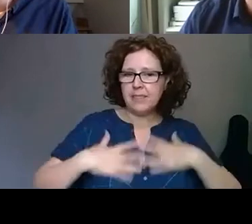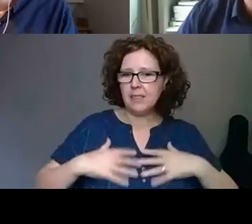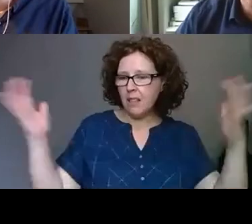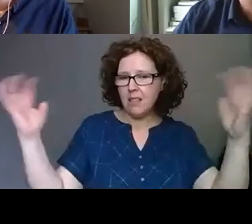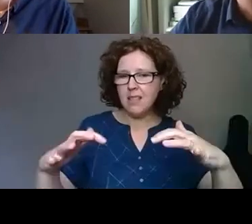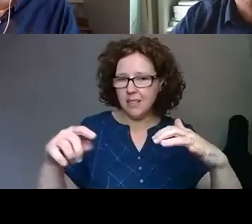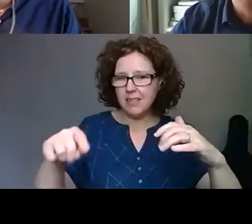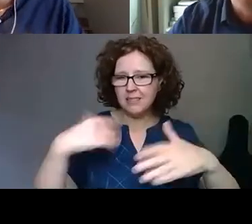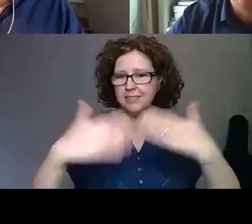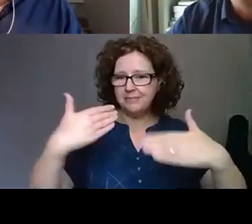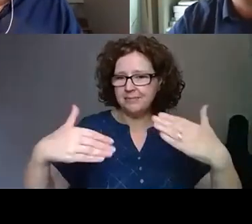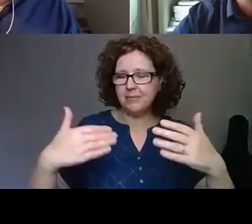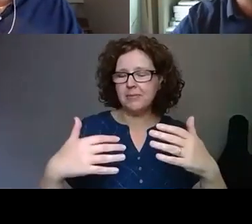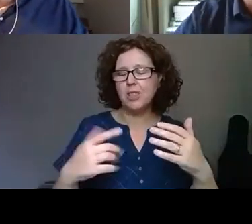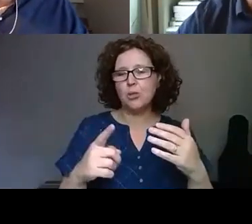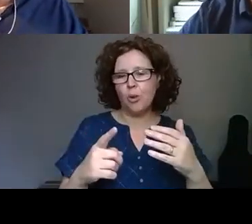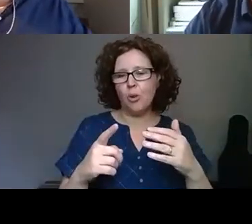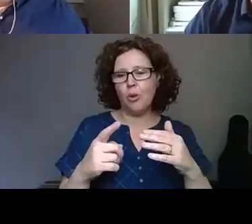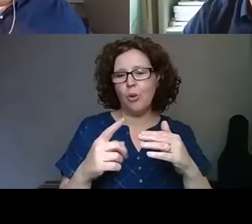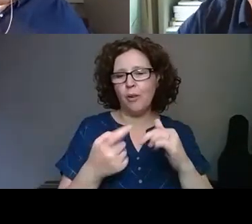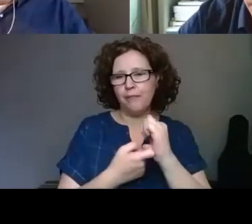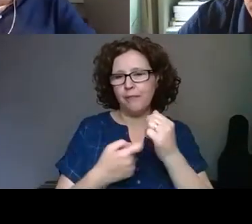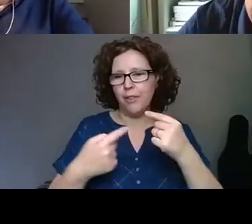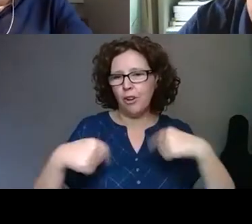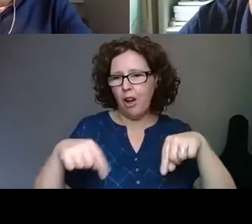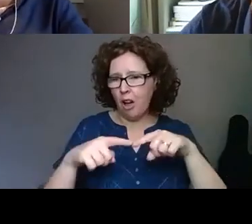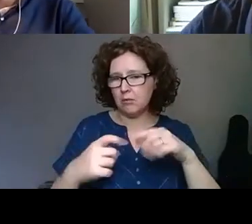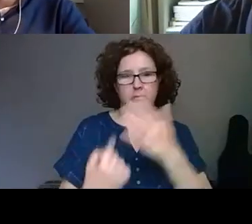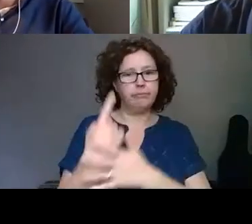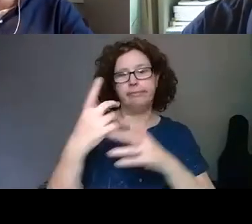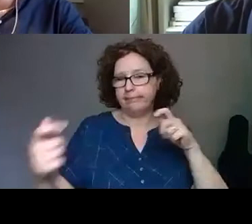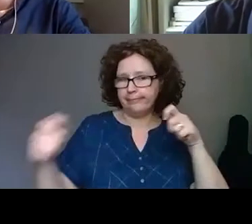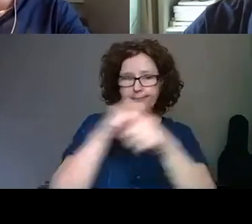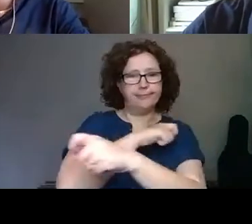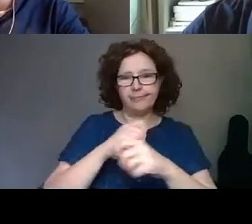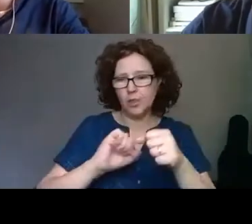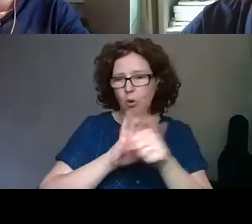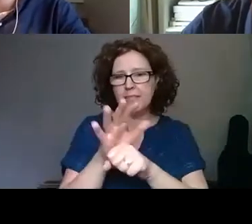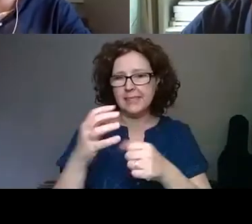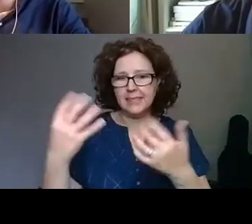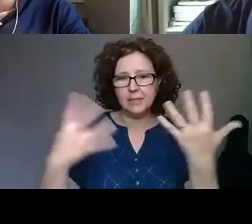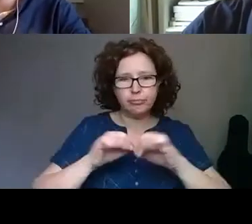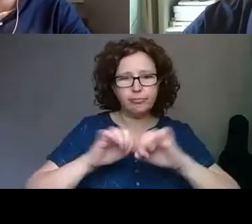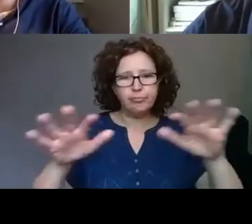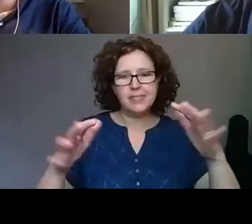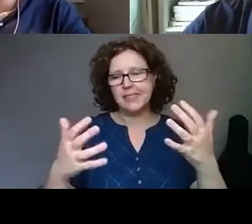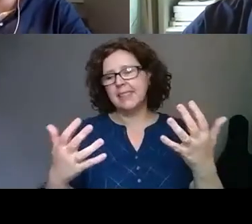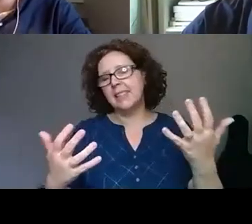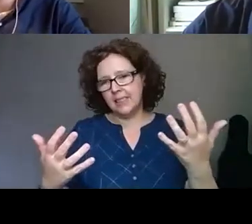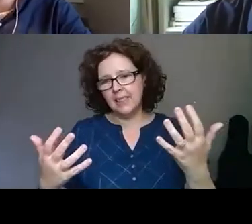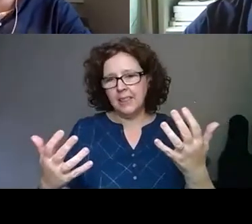So, so for us also, of course, all of these disruption meant that we had to, to take some time to,